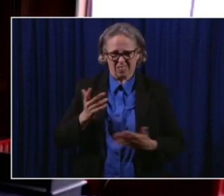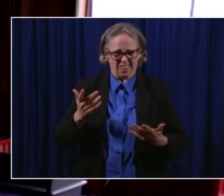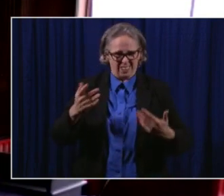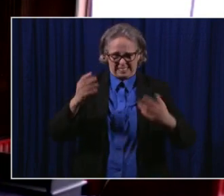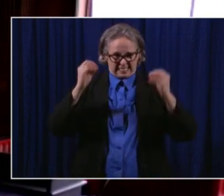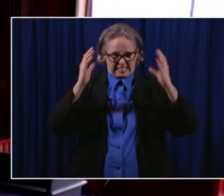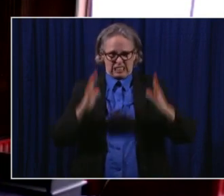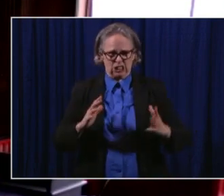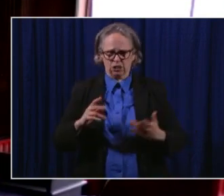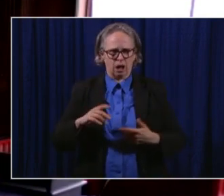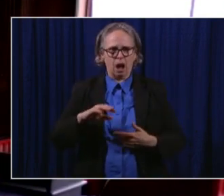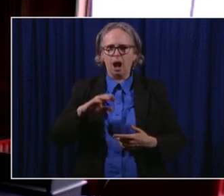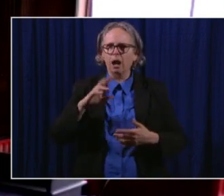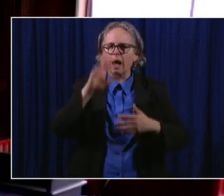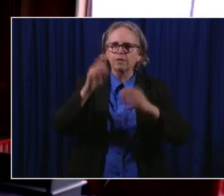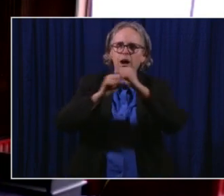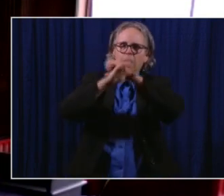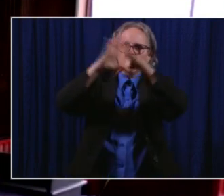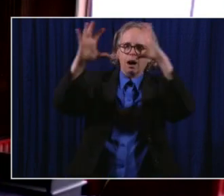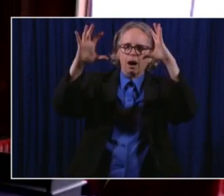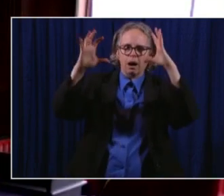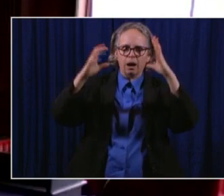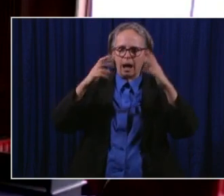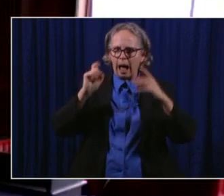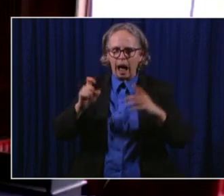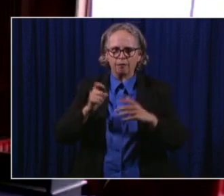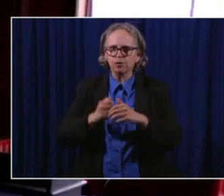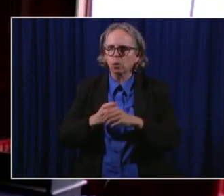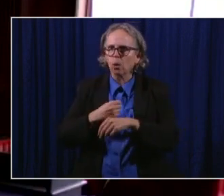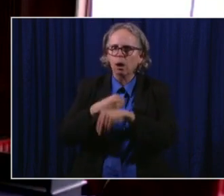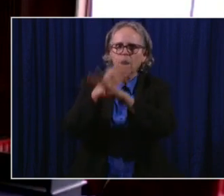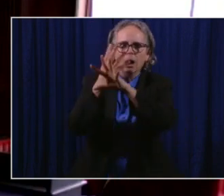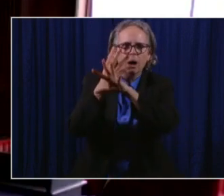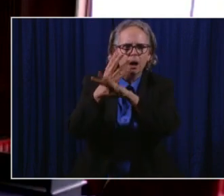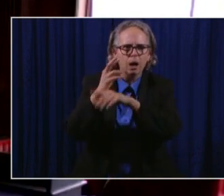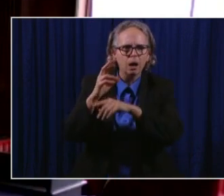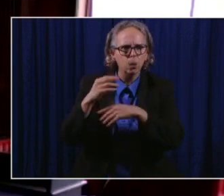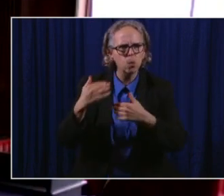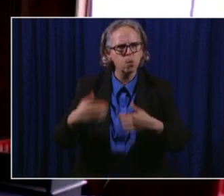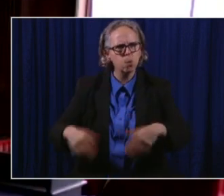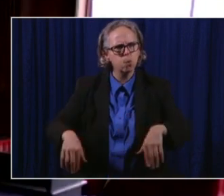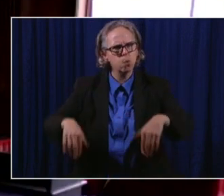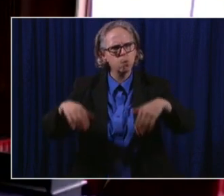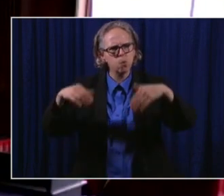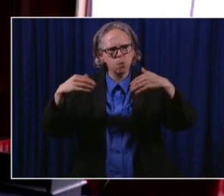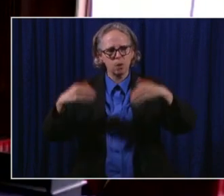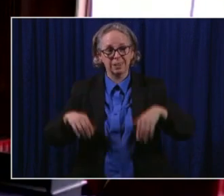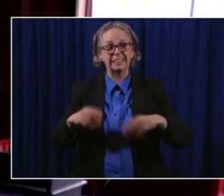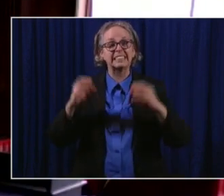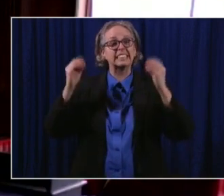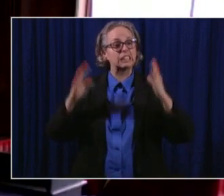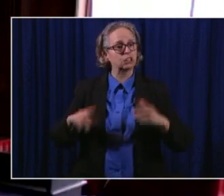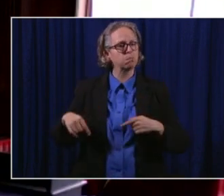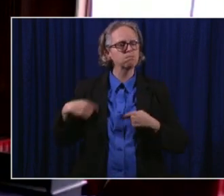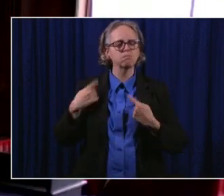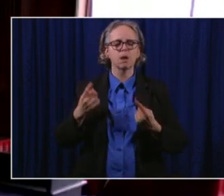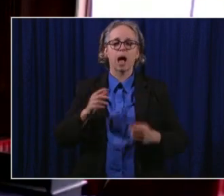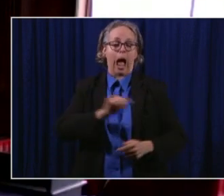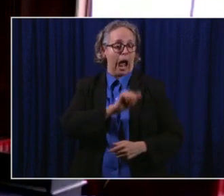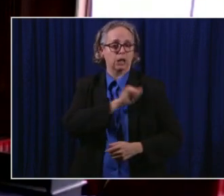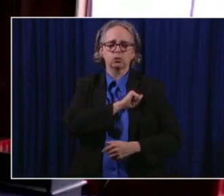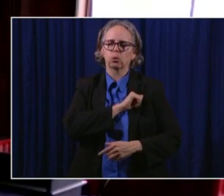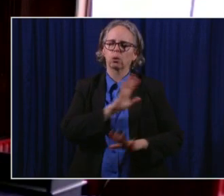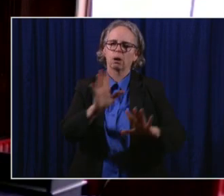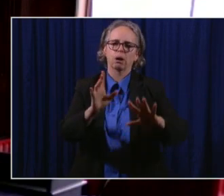there's kind of a learning curve for all of us. And the teachers have been very positive. More for their health and safety has been something that's been